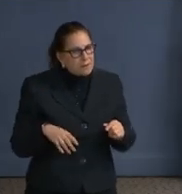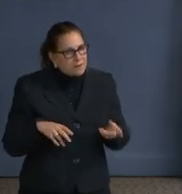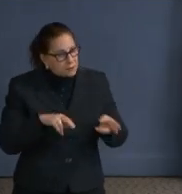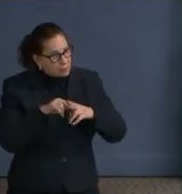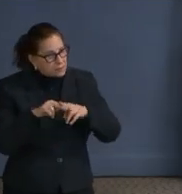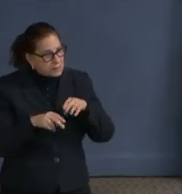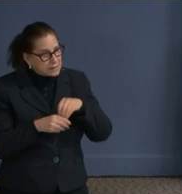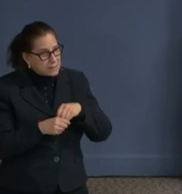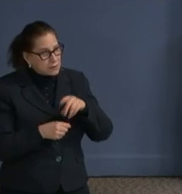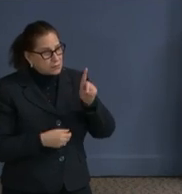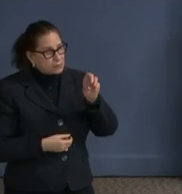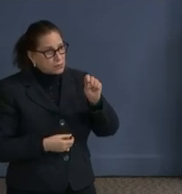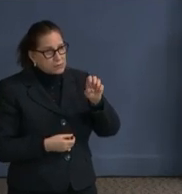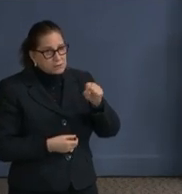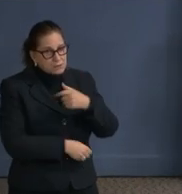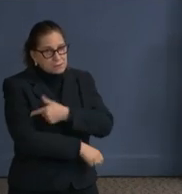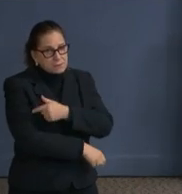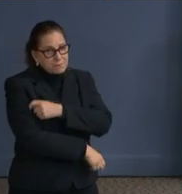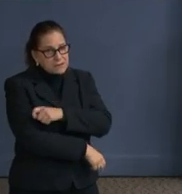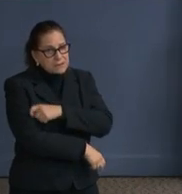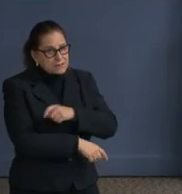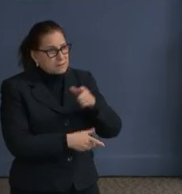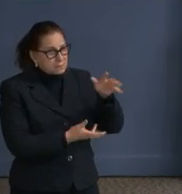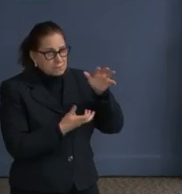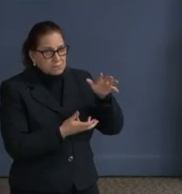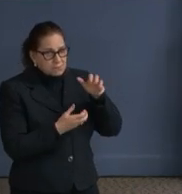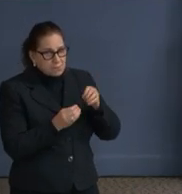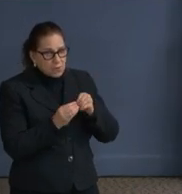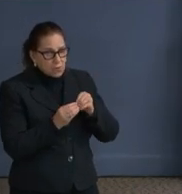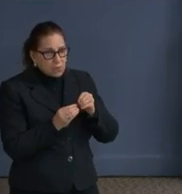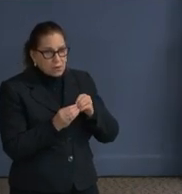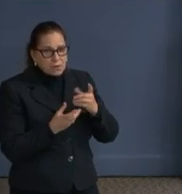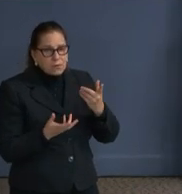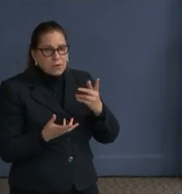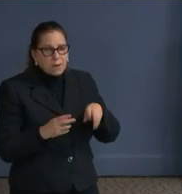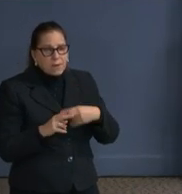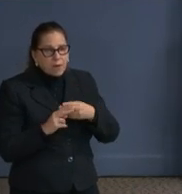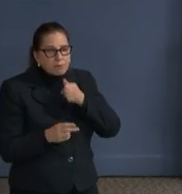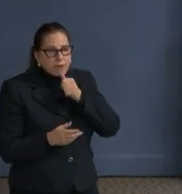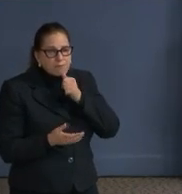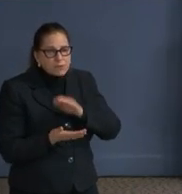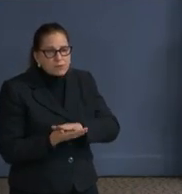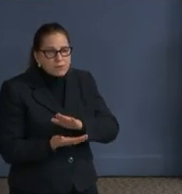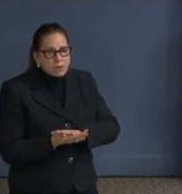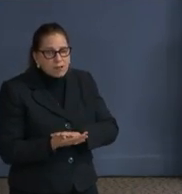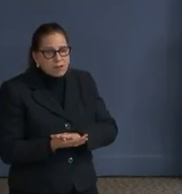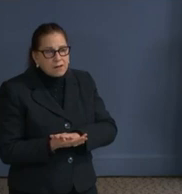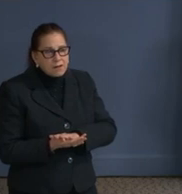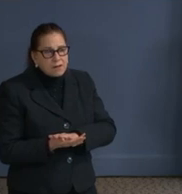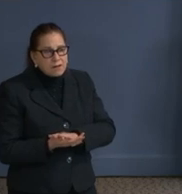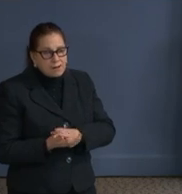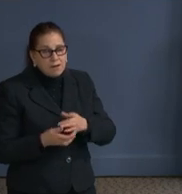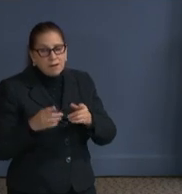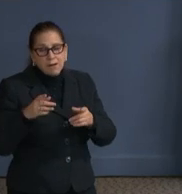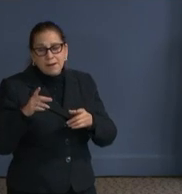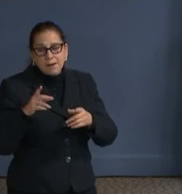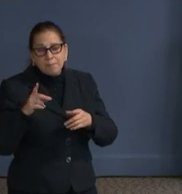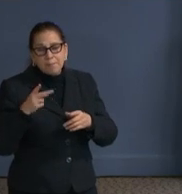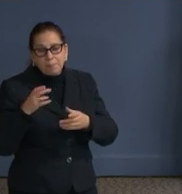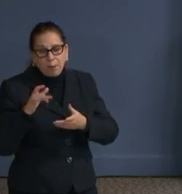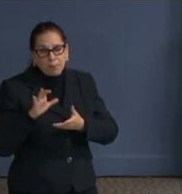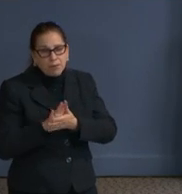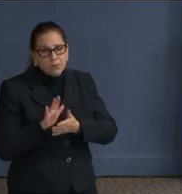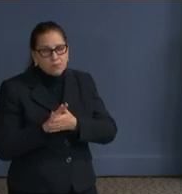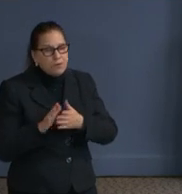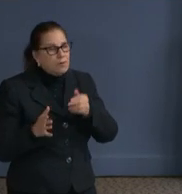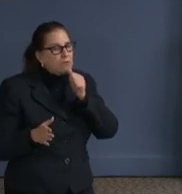What are your plans to expand? When will private school teachers? I know you've notified them to start getting their ducks in a row. But when